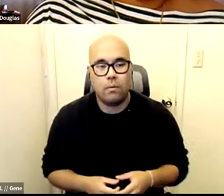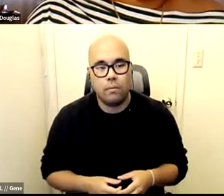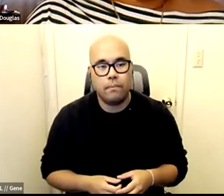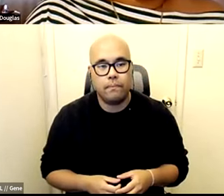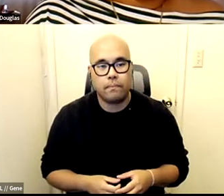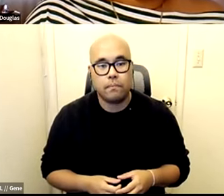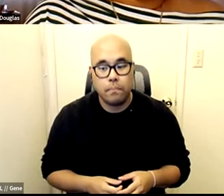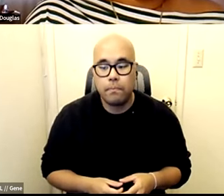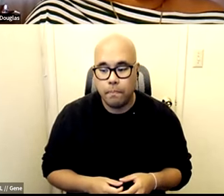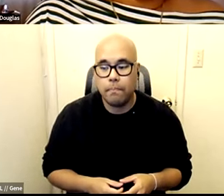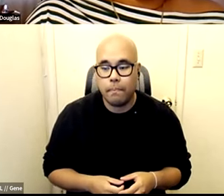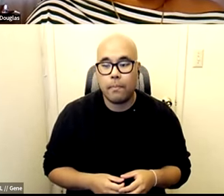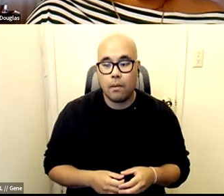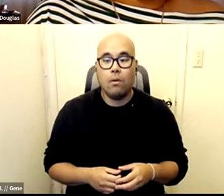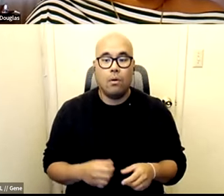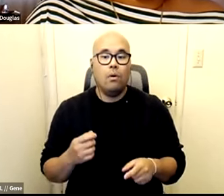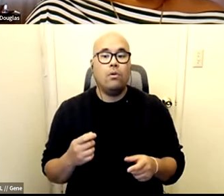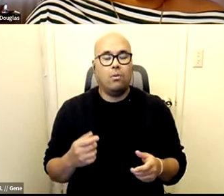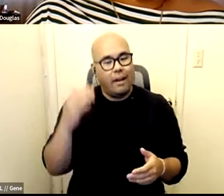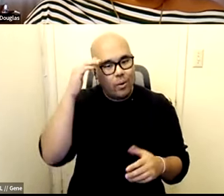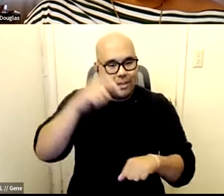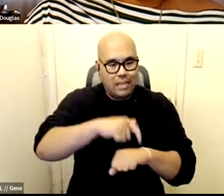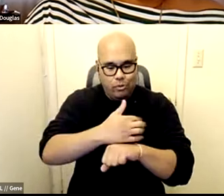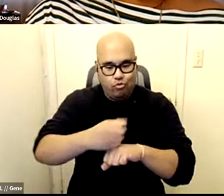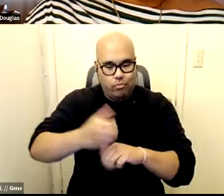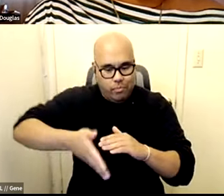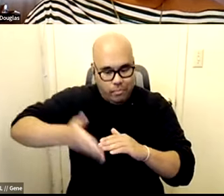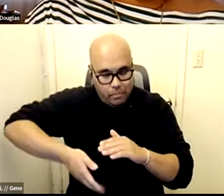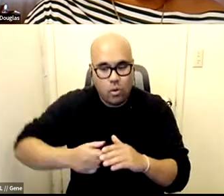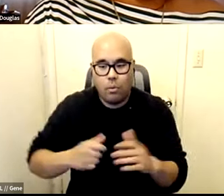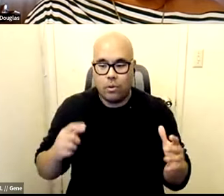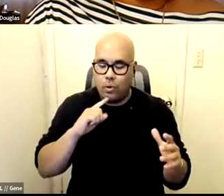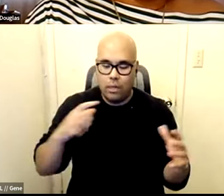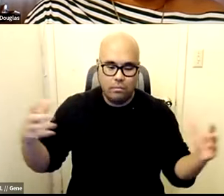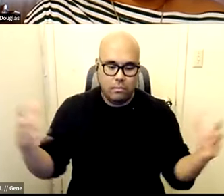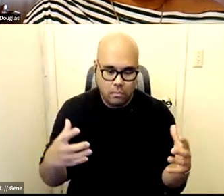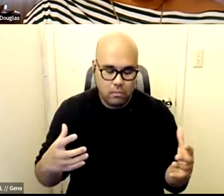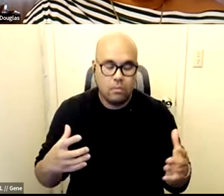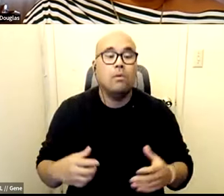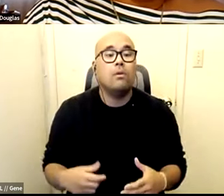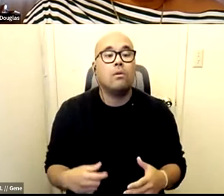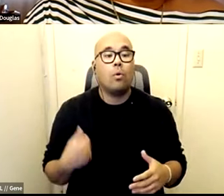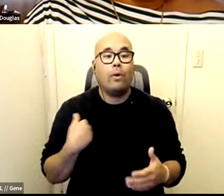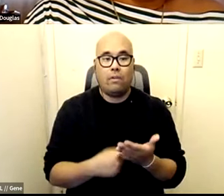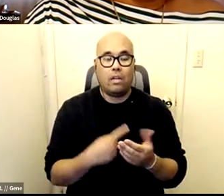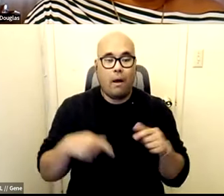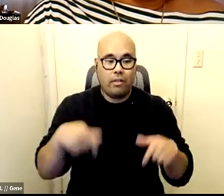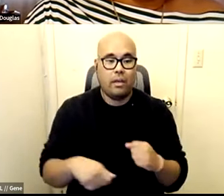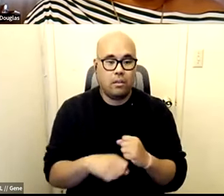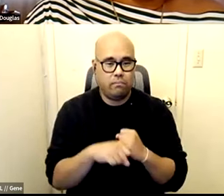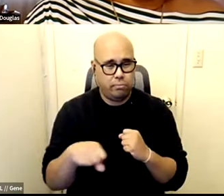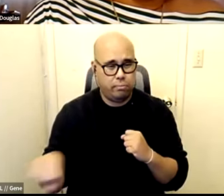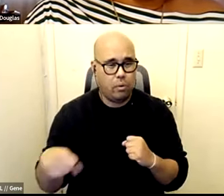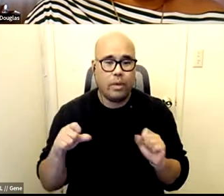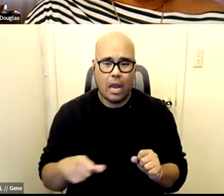want to sort of bring us in here because i know we're wrapping up on time and like i we we have all talked about this extensively i think we could talk for days